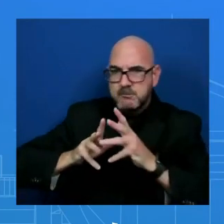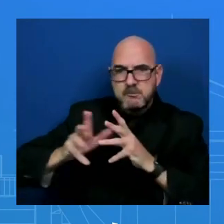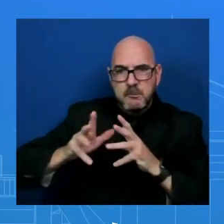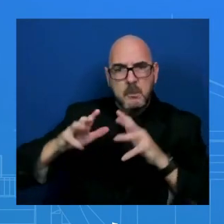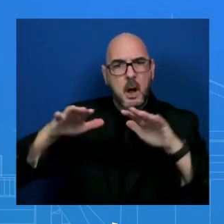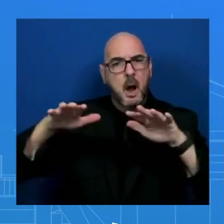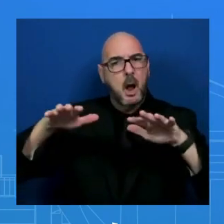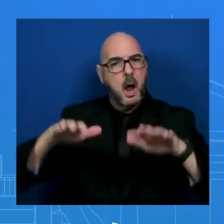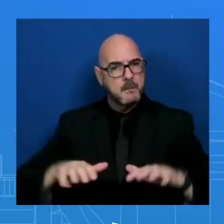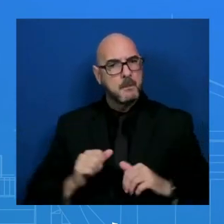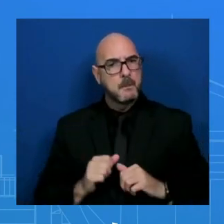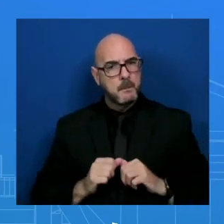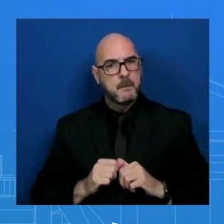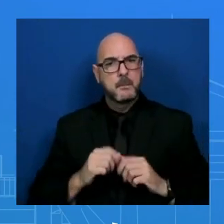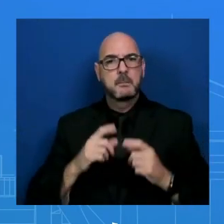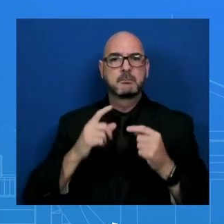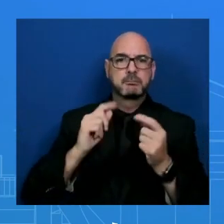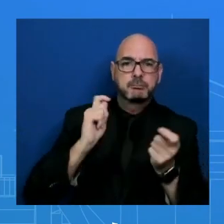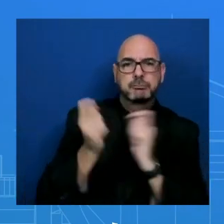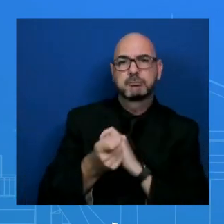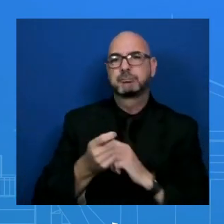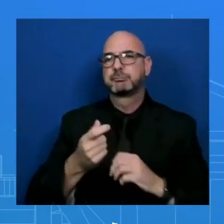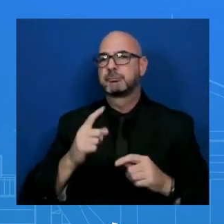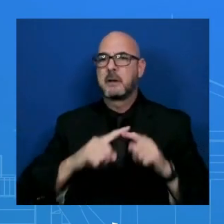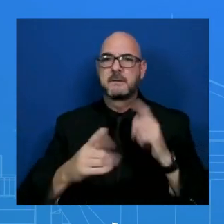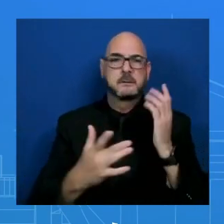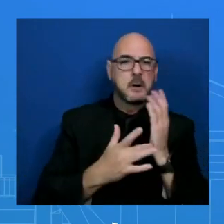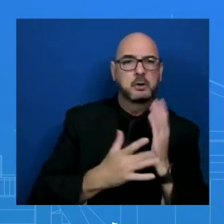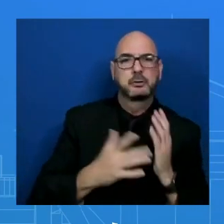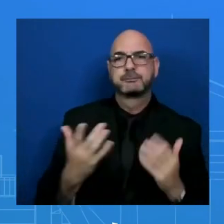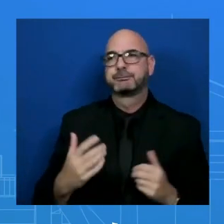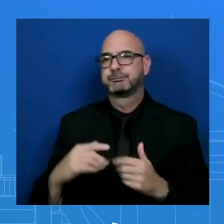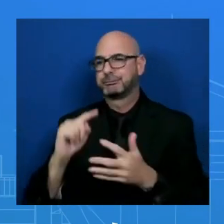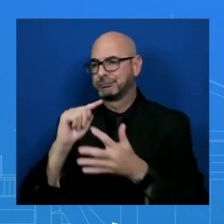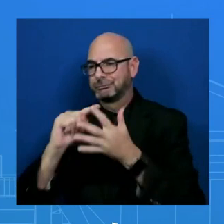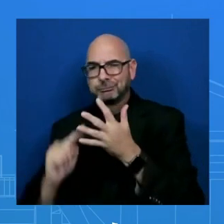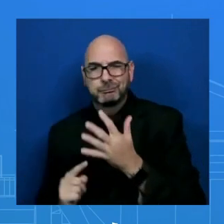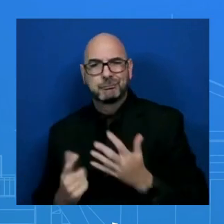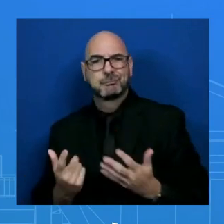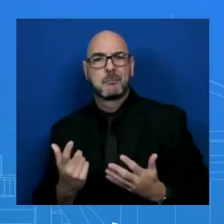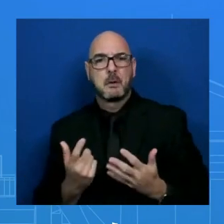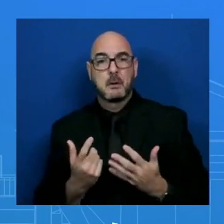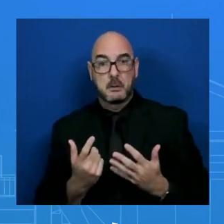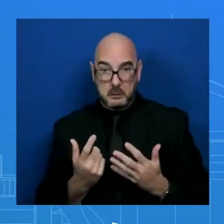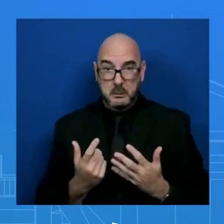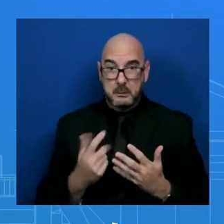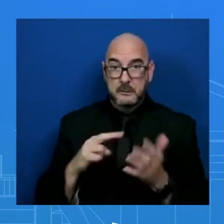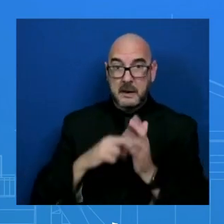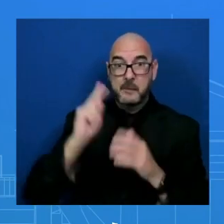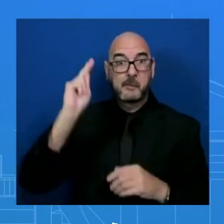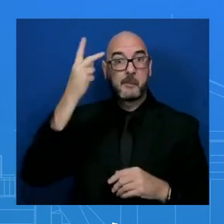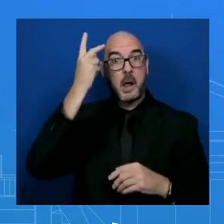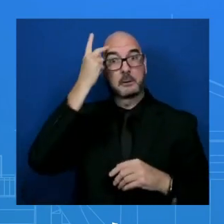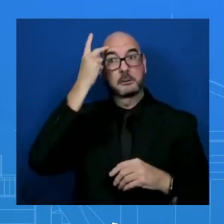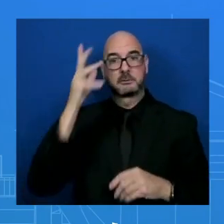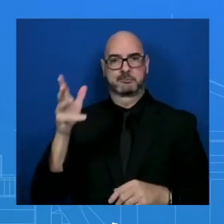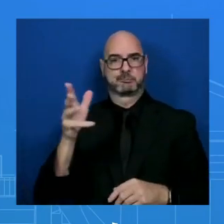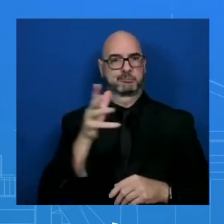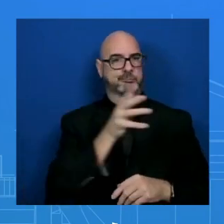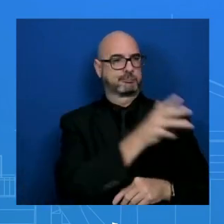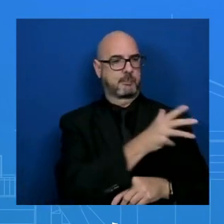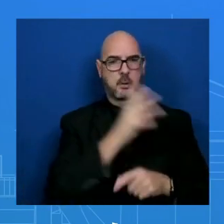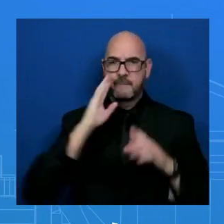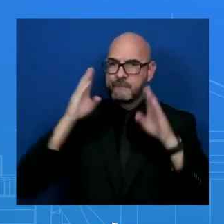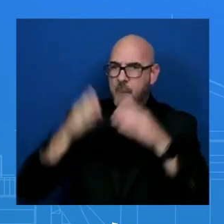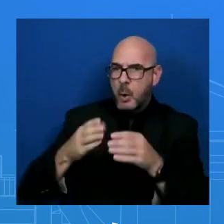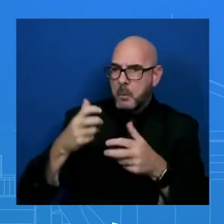on technology, and set aside the geopolitical questions and really focus on problem solving and delivering for the developing